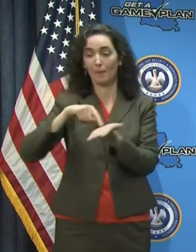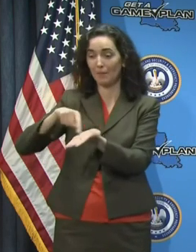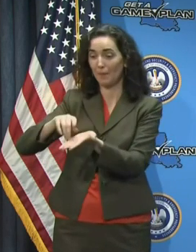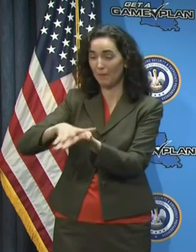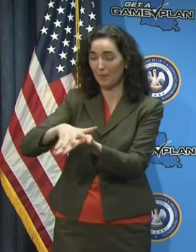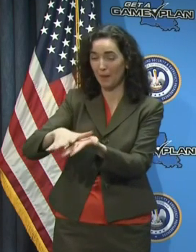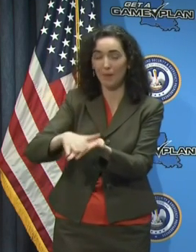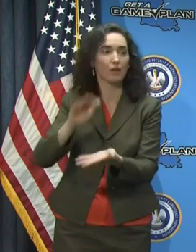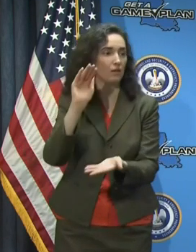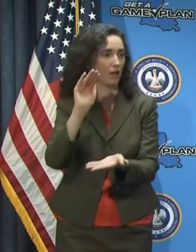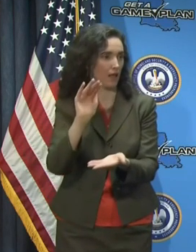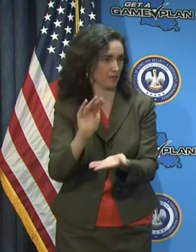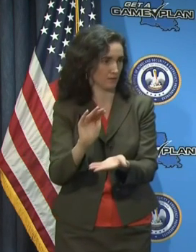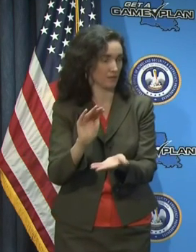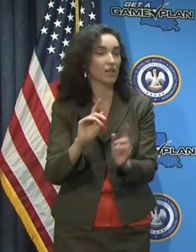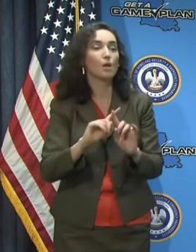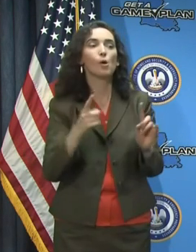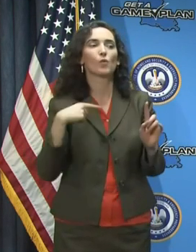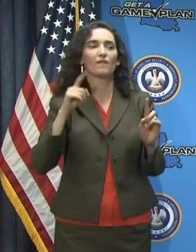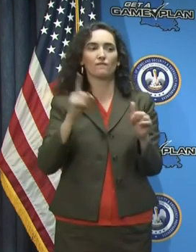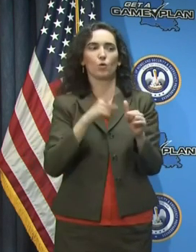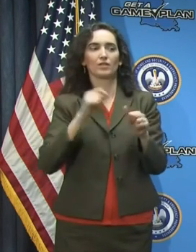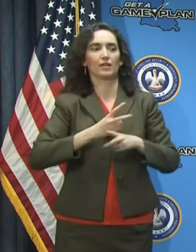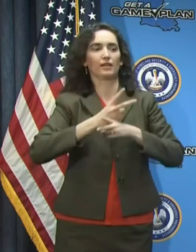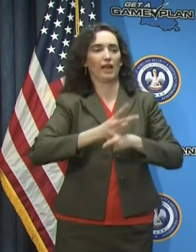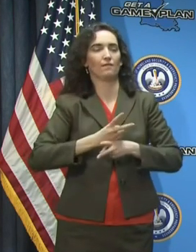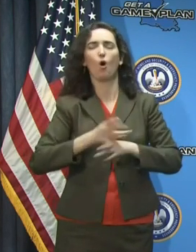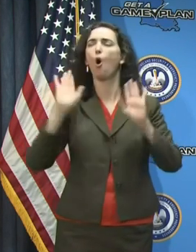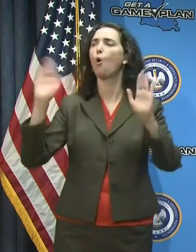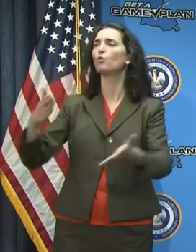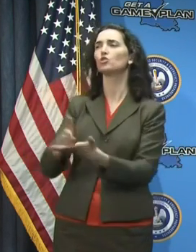,000 Louisianians have filed for unemployment. I'm time.